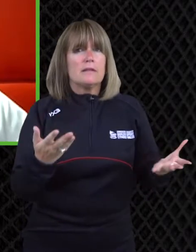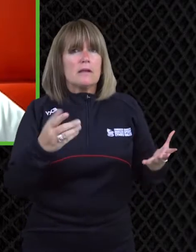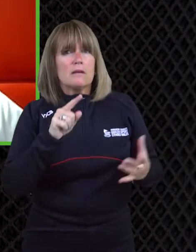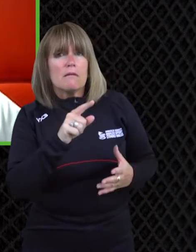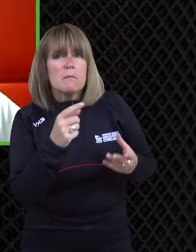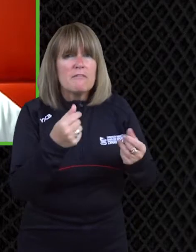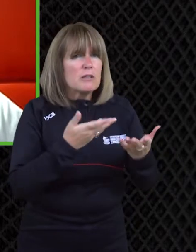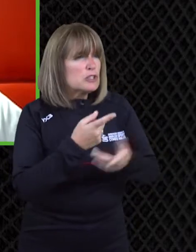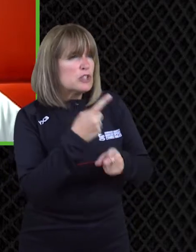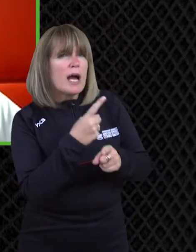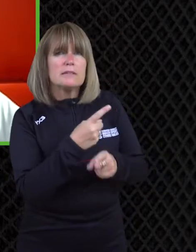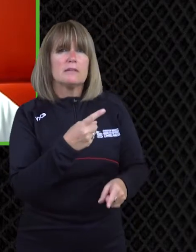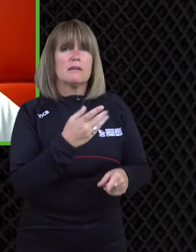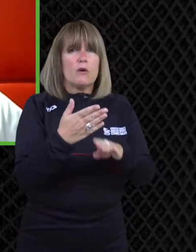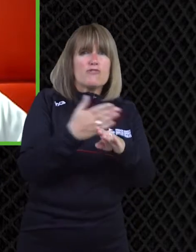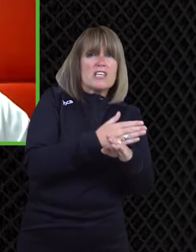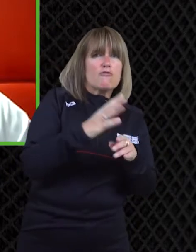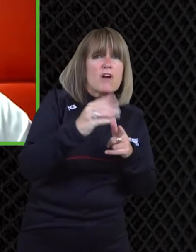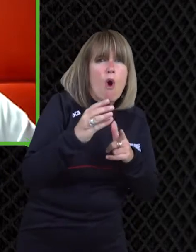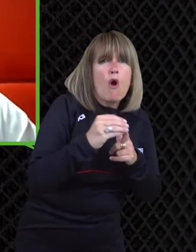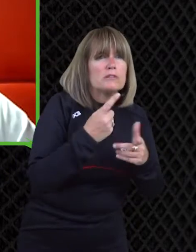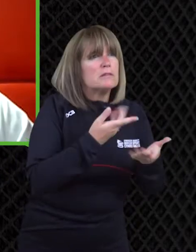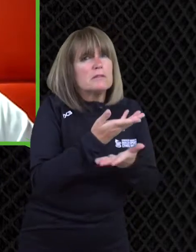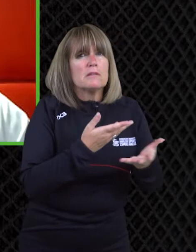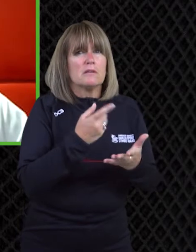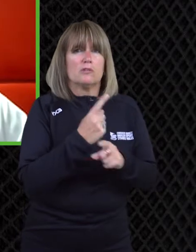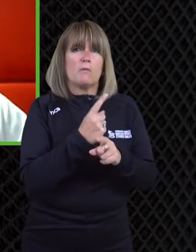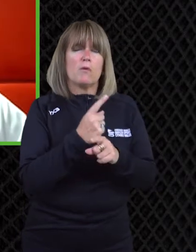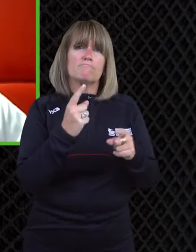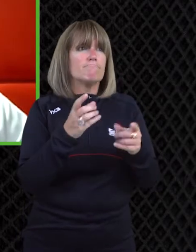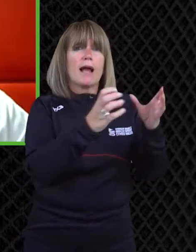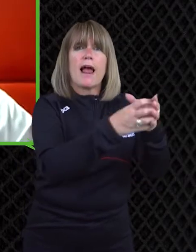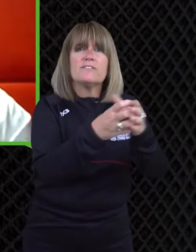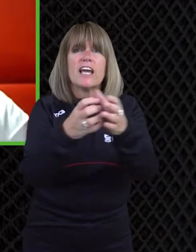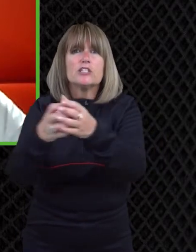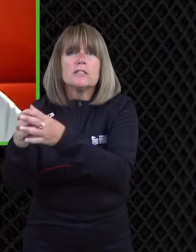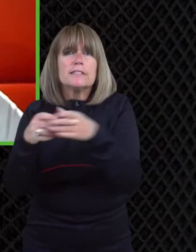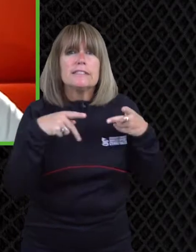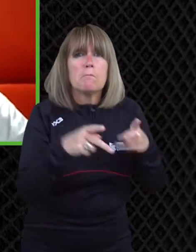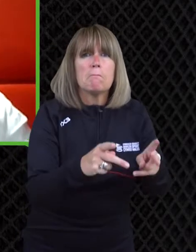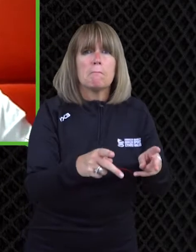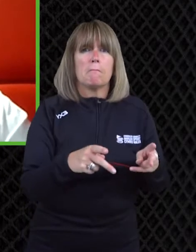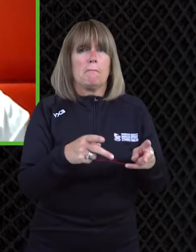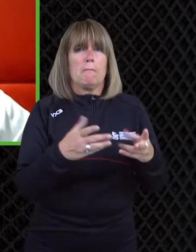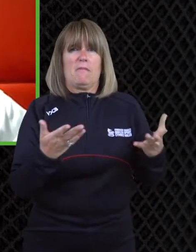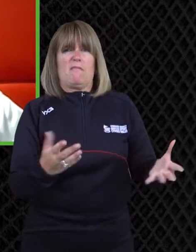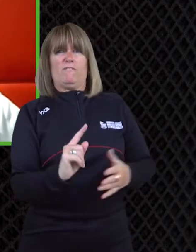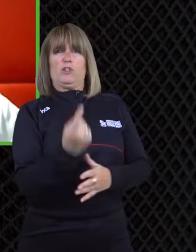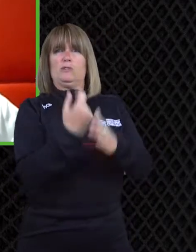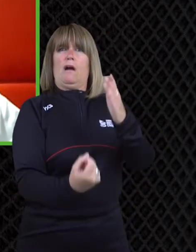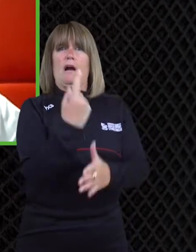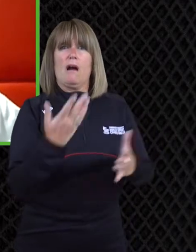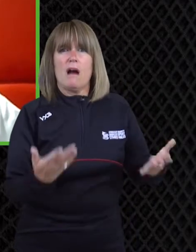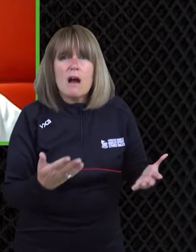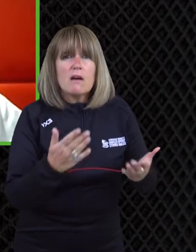definitely agree and if we're looking at kind of uh well let's look at when when the paralympics for an example and we had a little bit of a chat uh